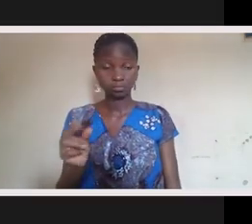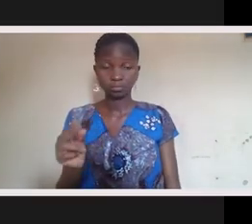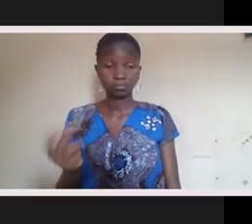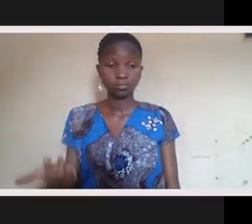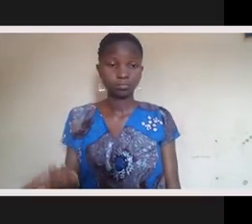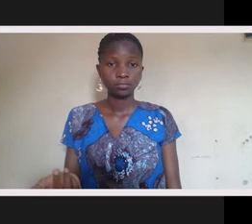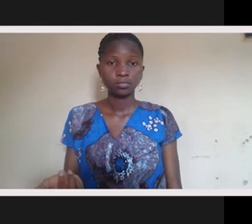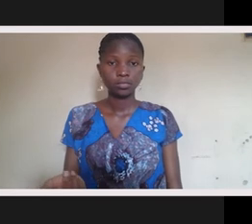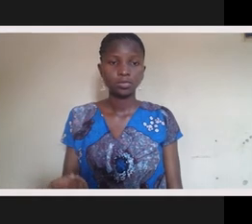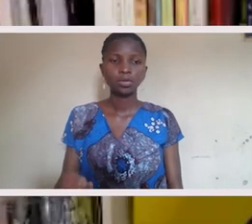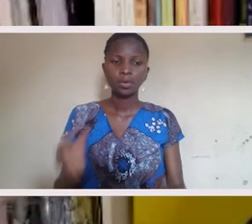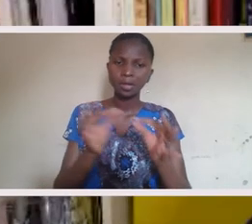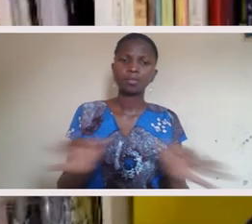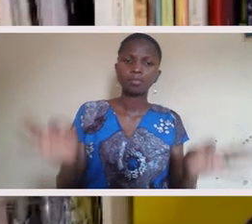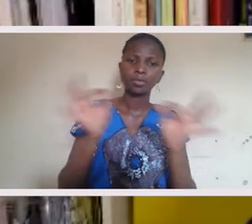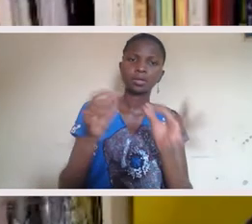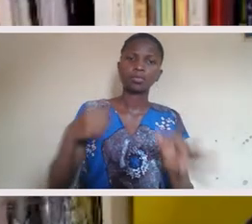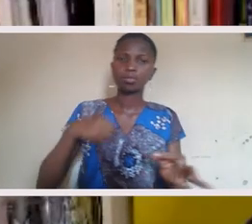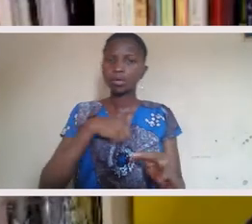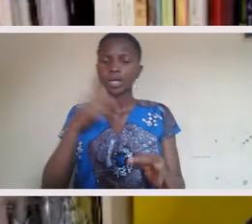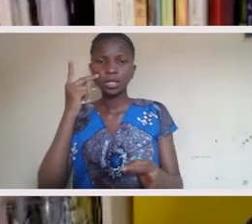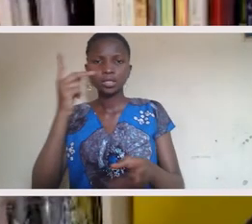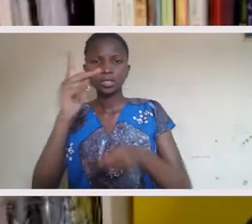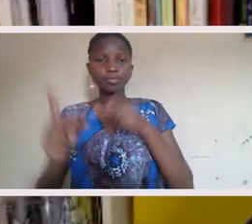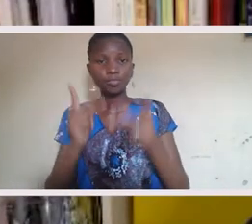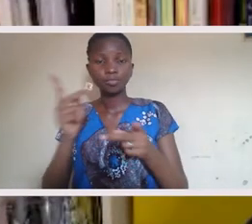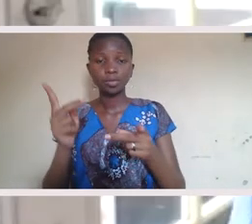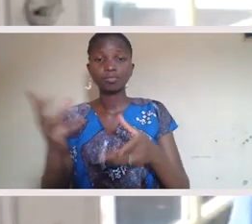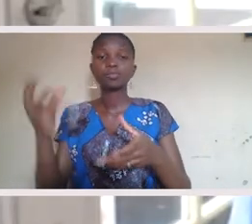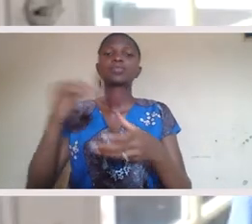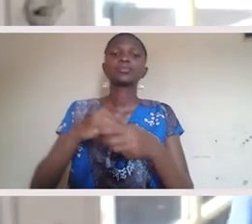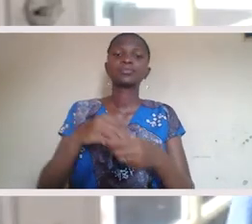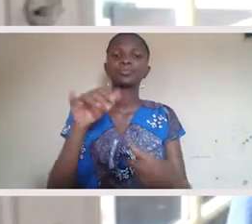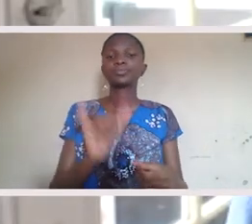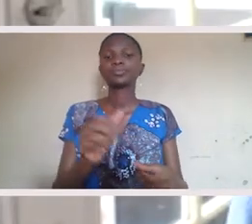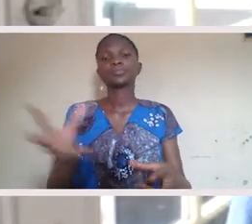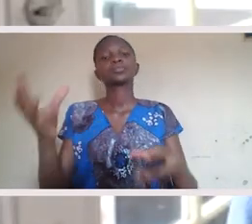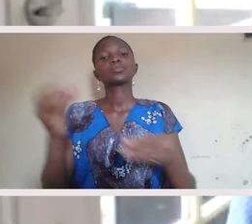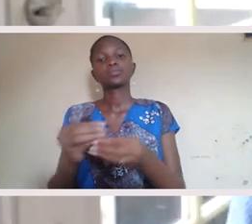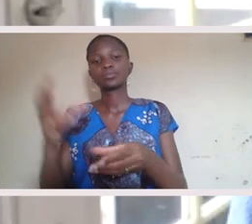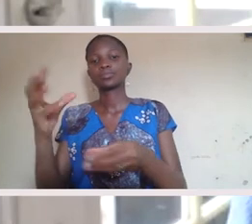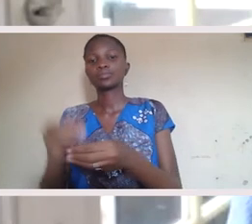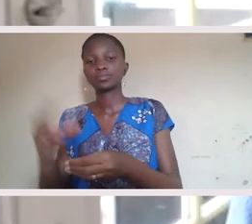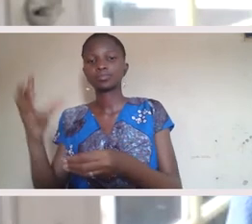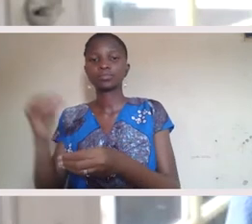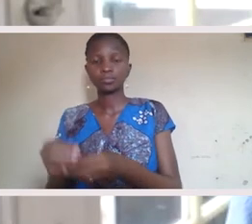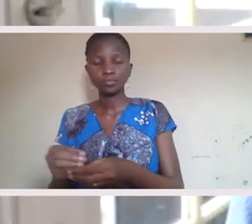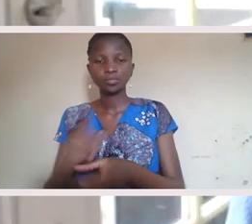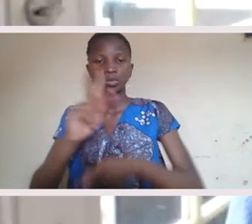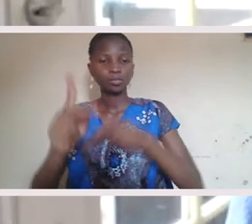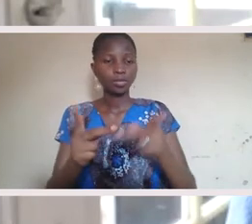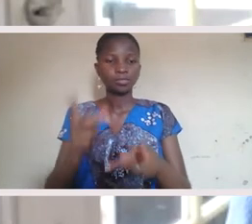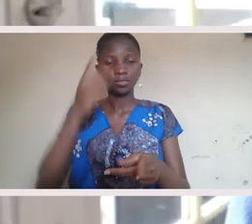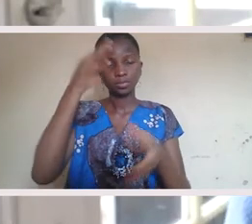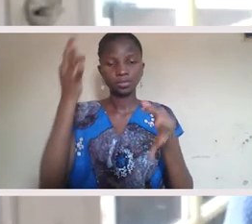I think that we're seeing more and more of that. And that is why so many people are scared right now is that we're